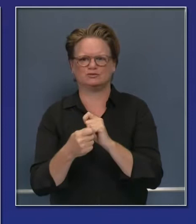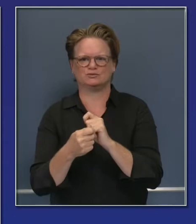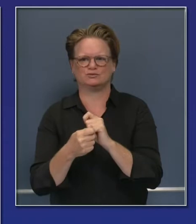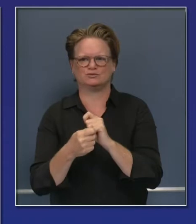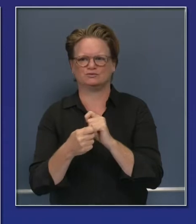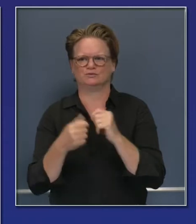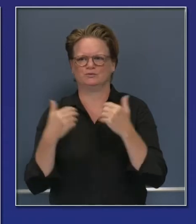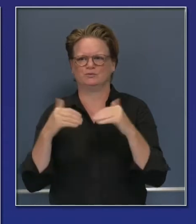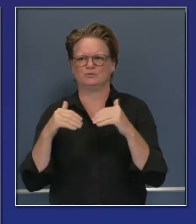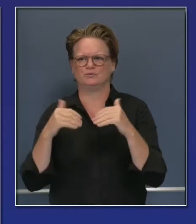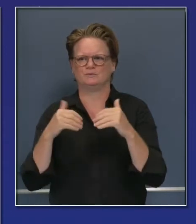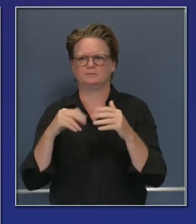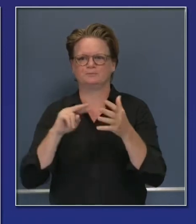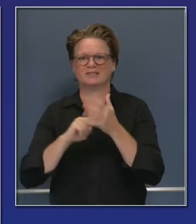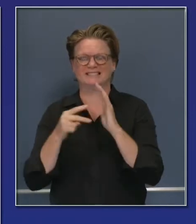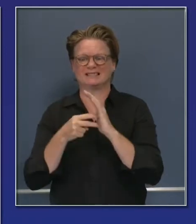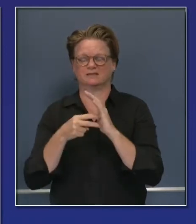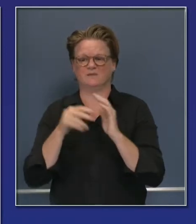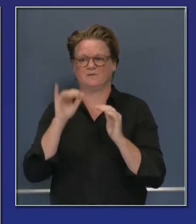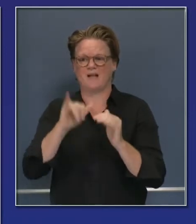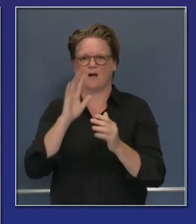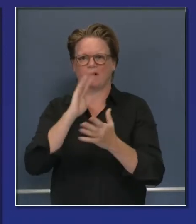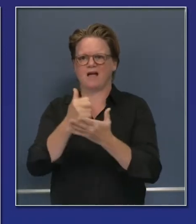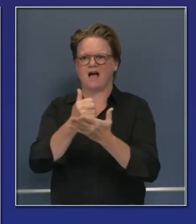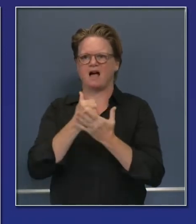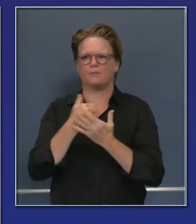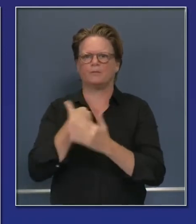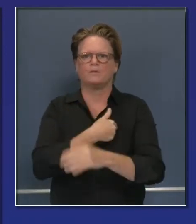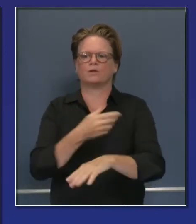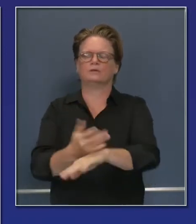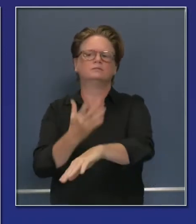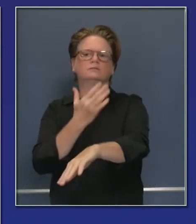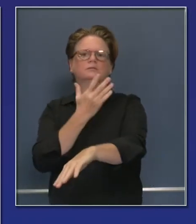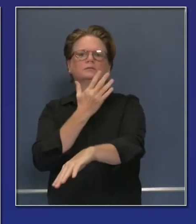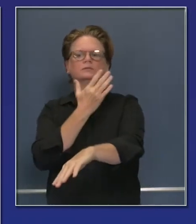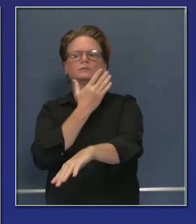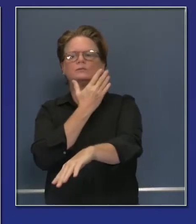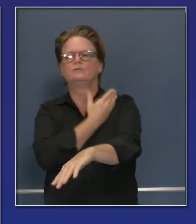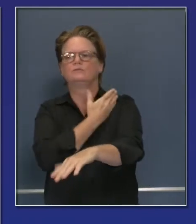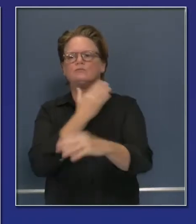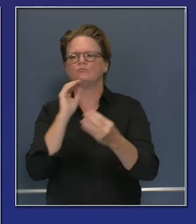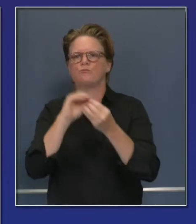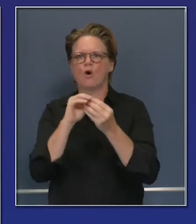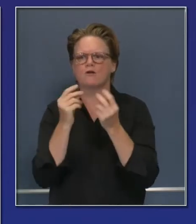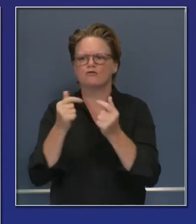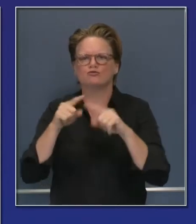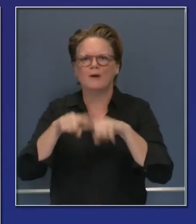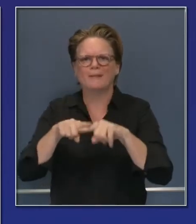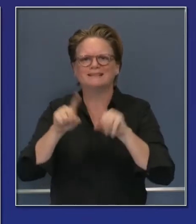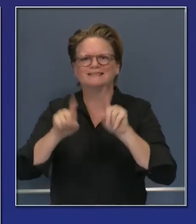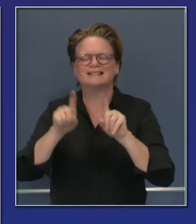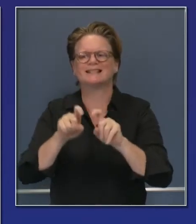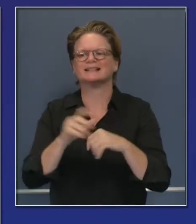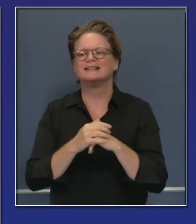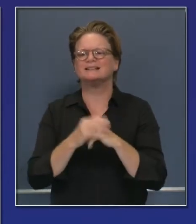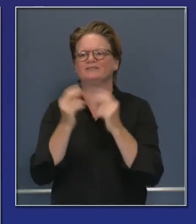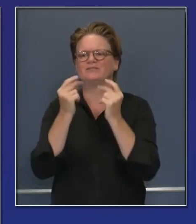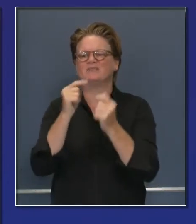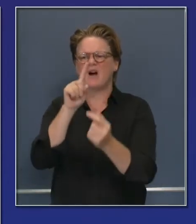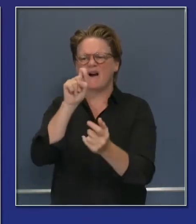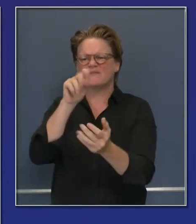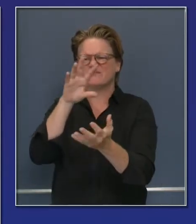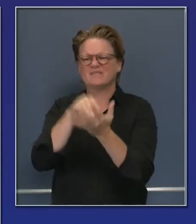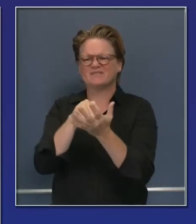mean it. This is a game changer for us. The ability to be able to test potentially 150,000 more a day